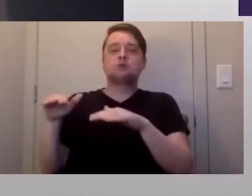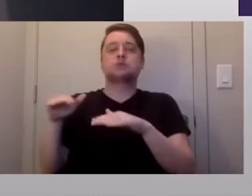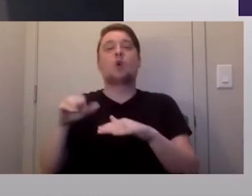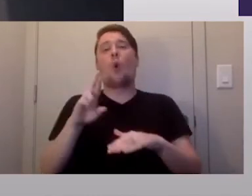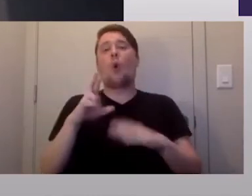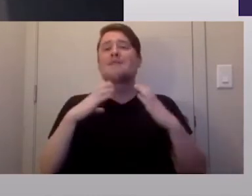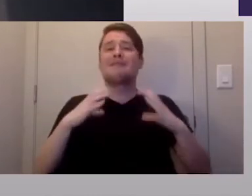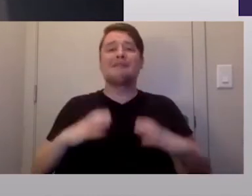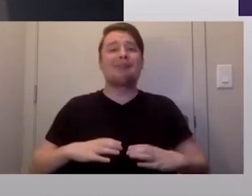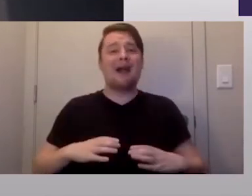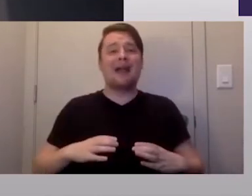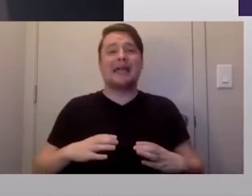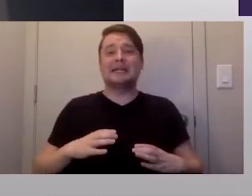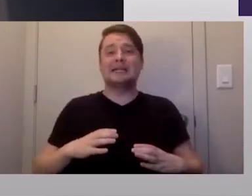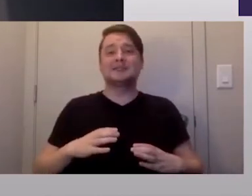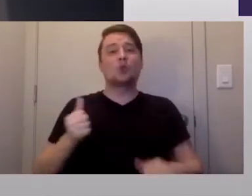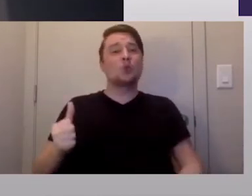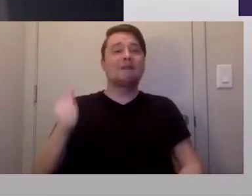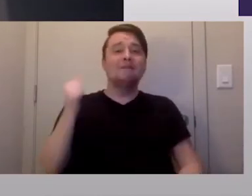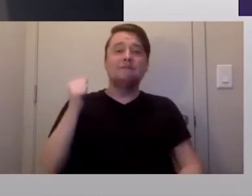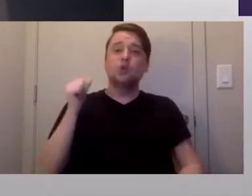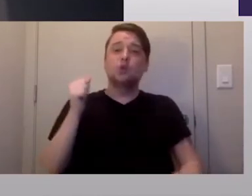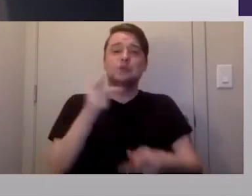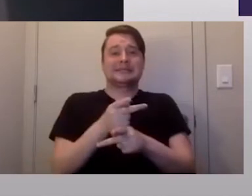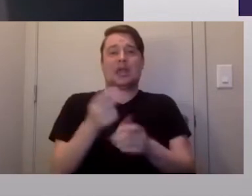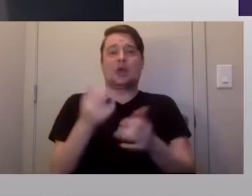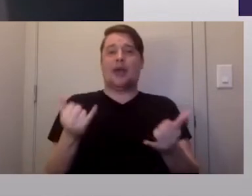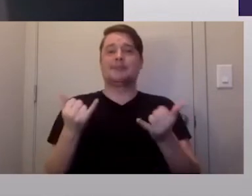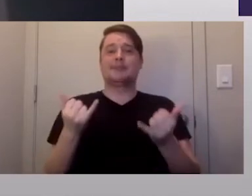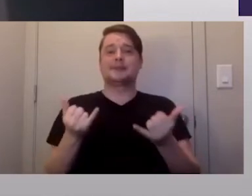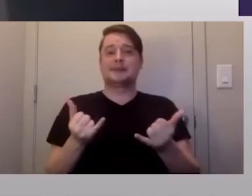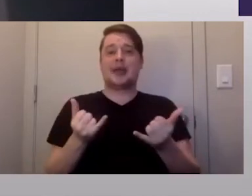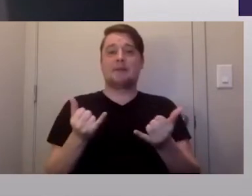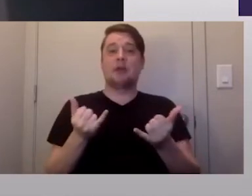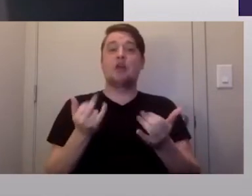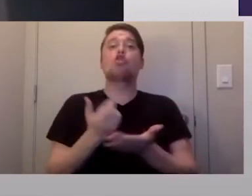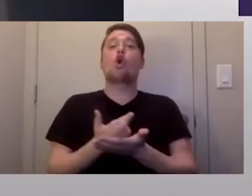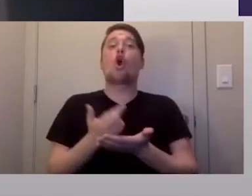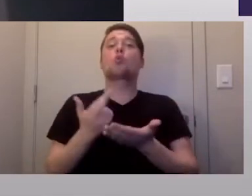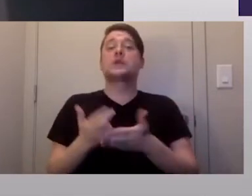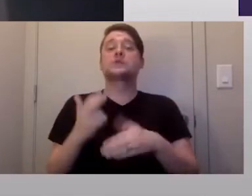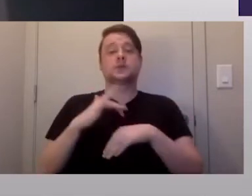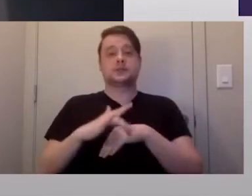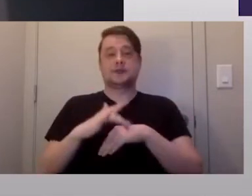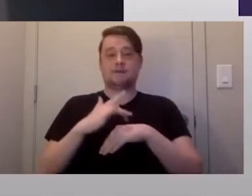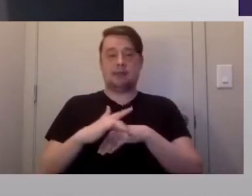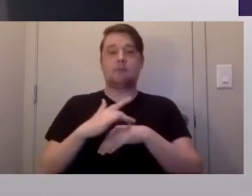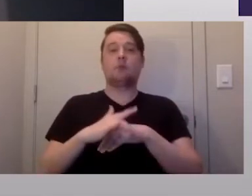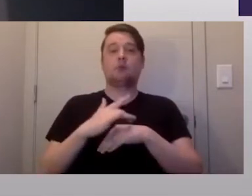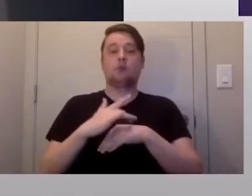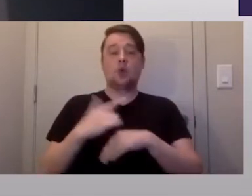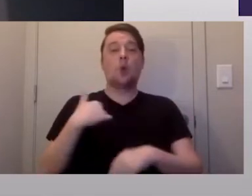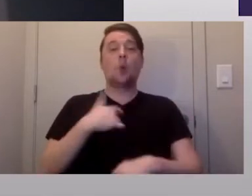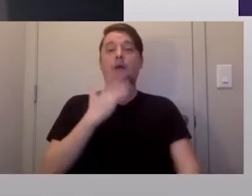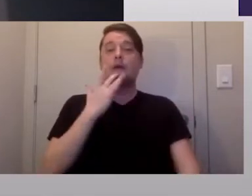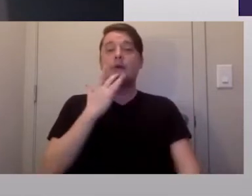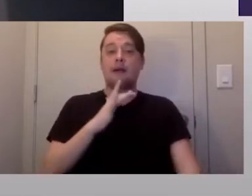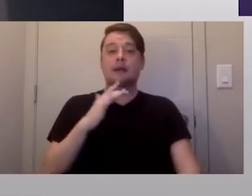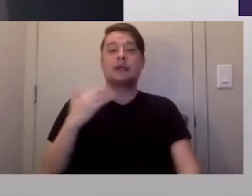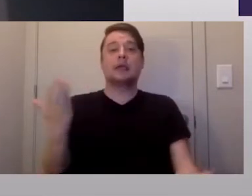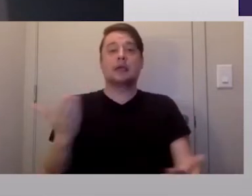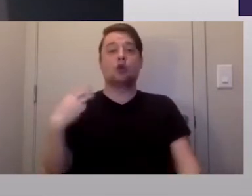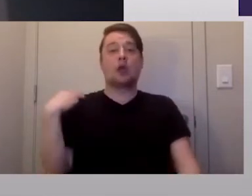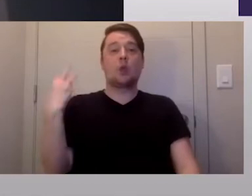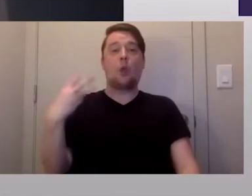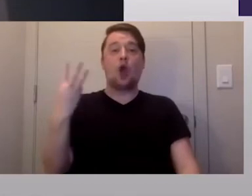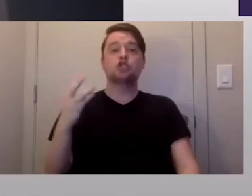client is refusing care at this time, there are resources available. You know, we're lucky that we're in Washington State